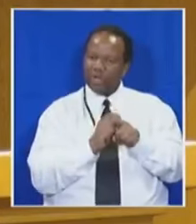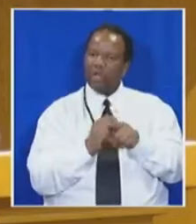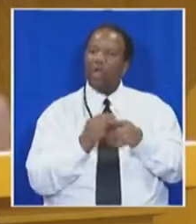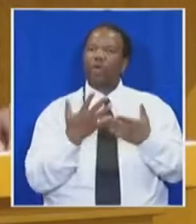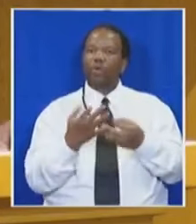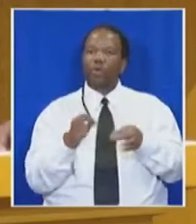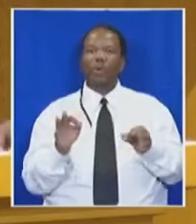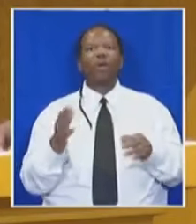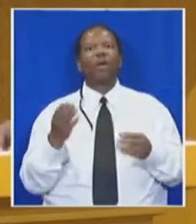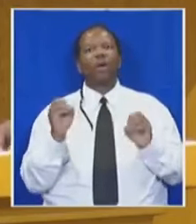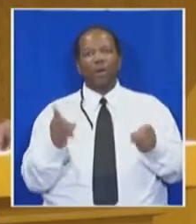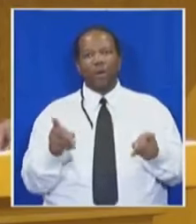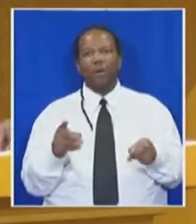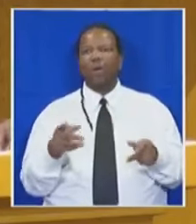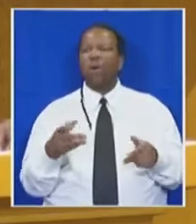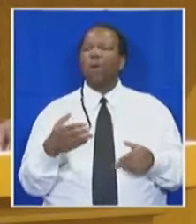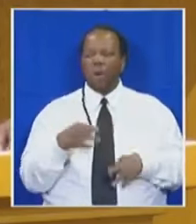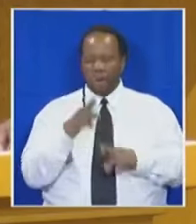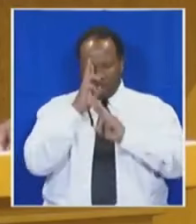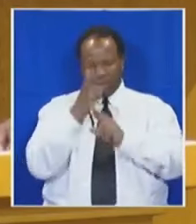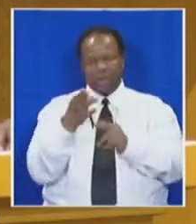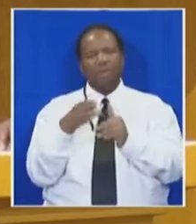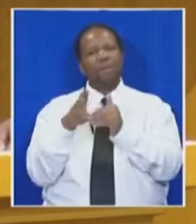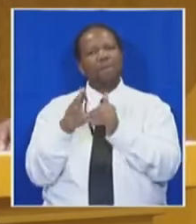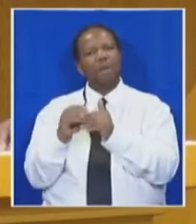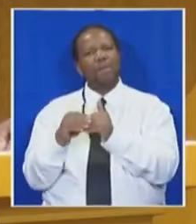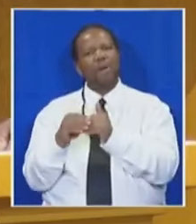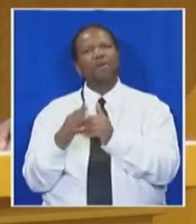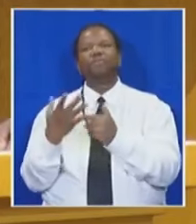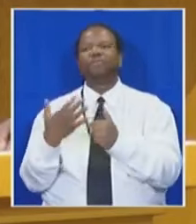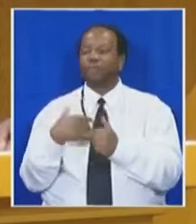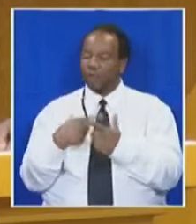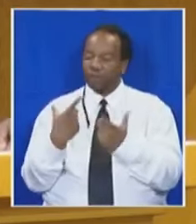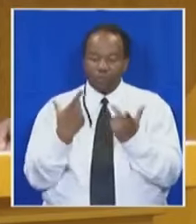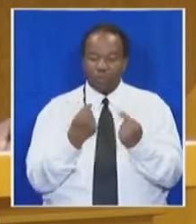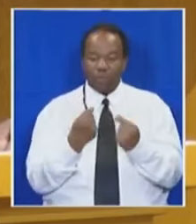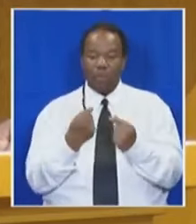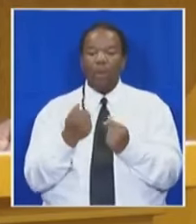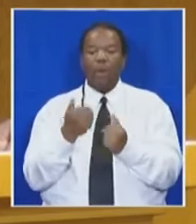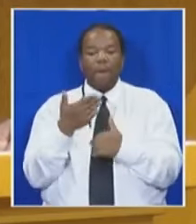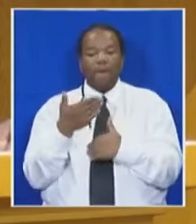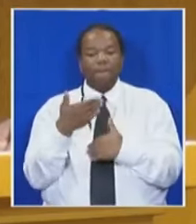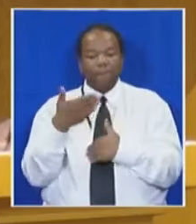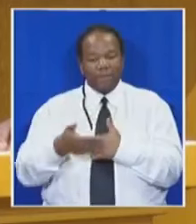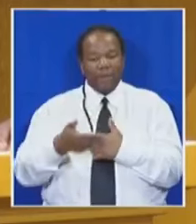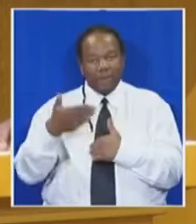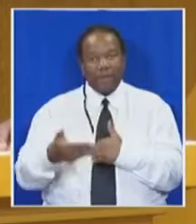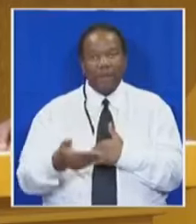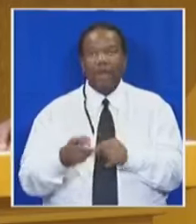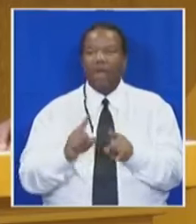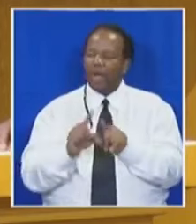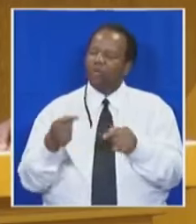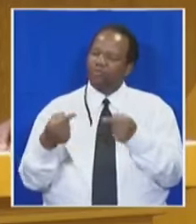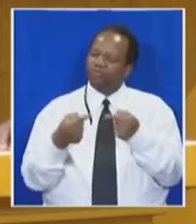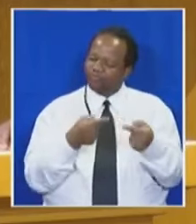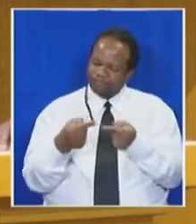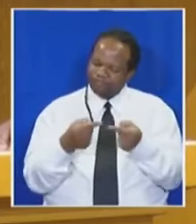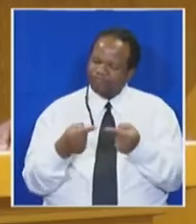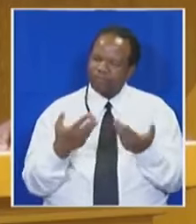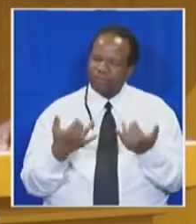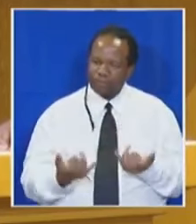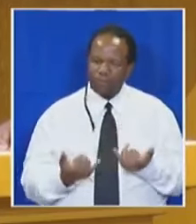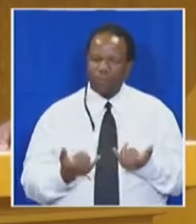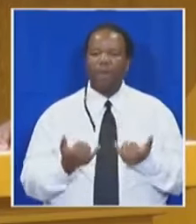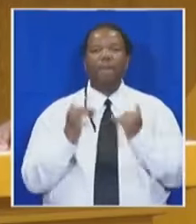Honourable members, as we continue with our daily business, as we skonder in this house, let us be